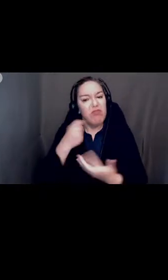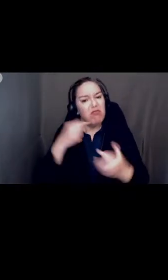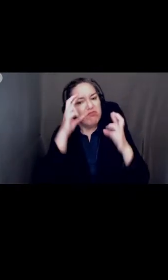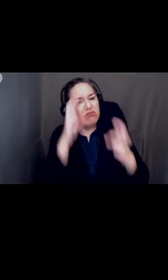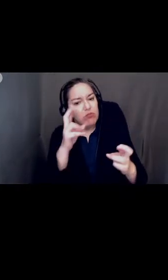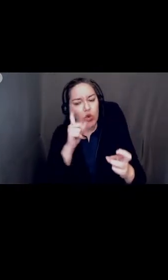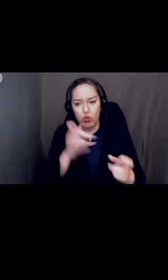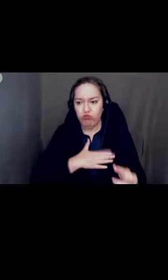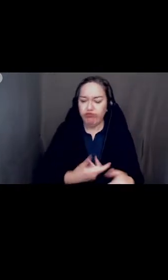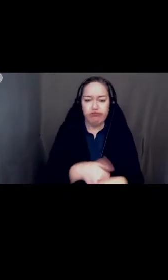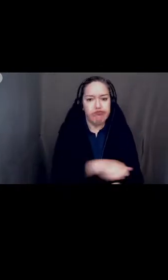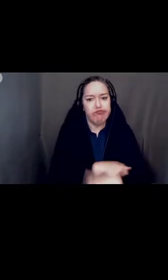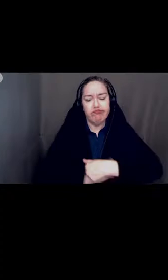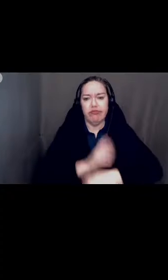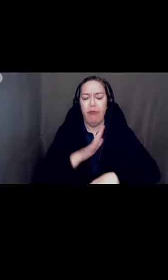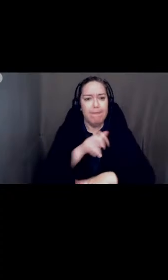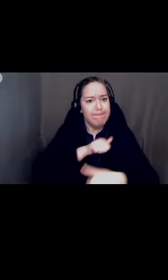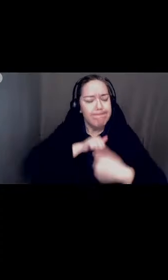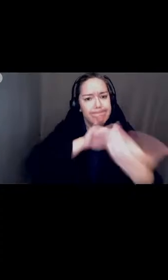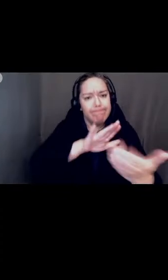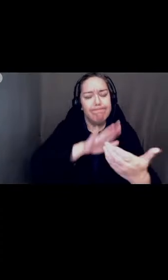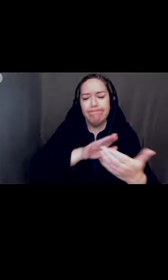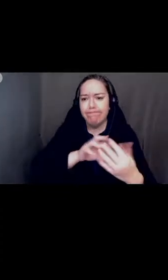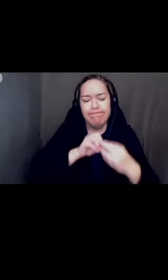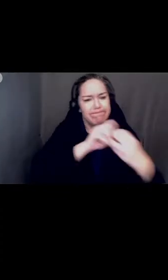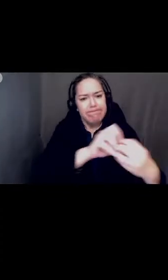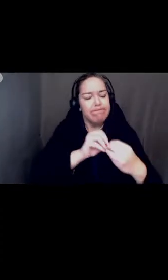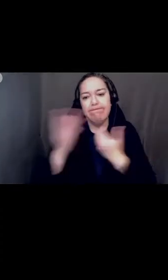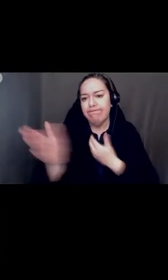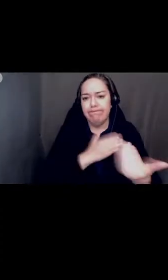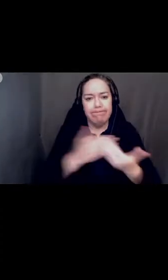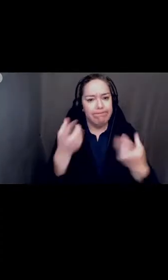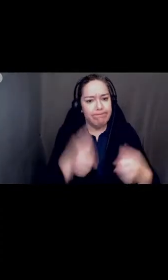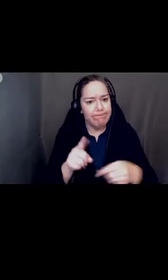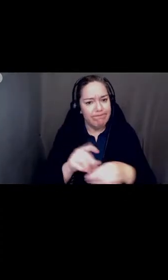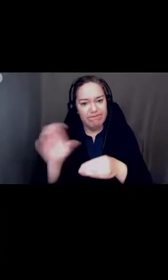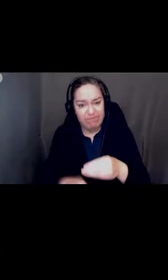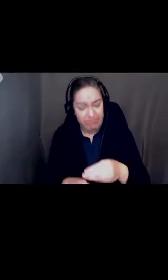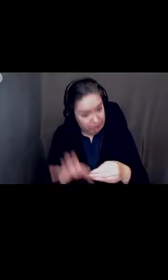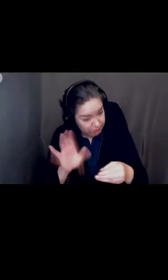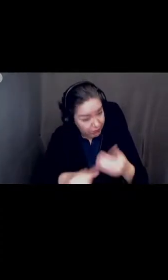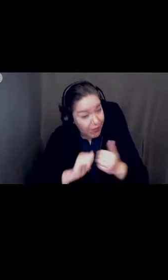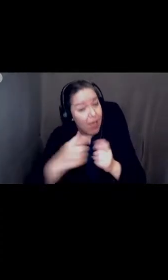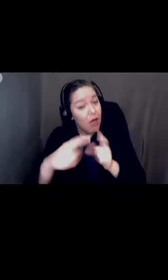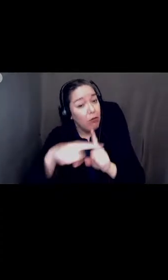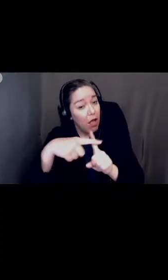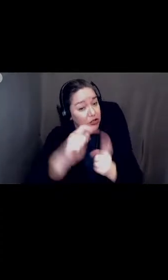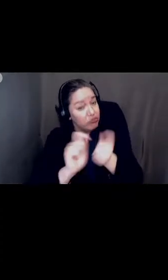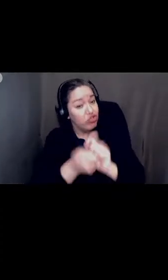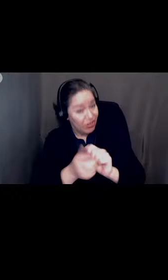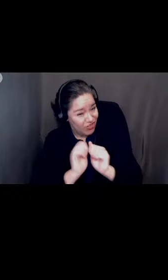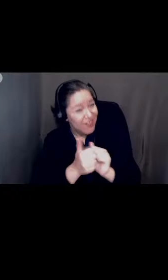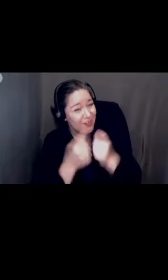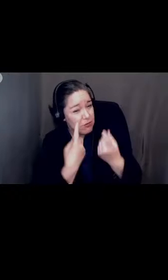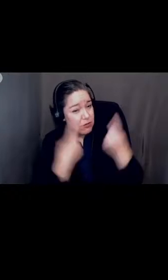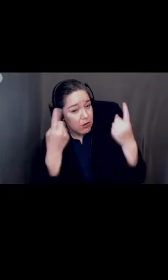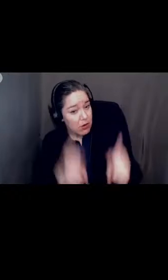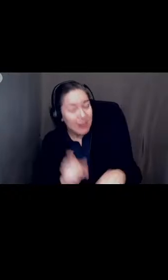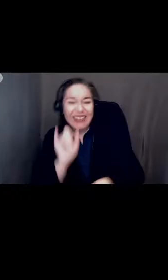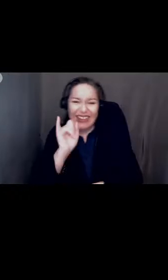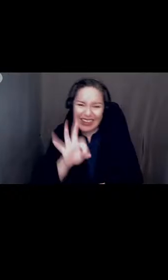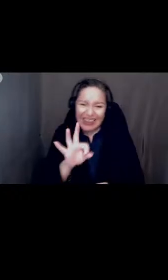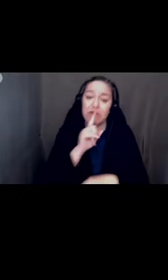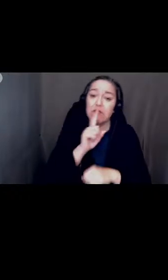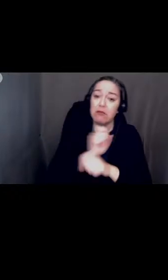fight regardless of the consequences. After all, is this not how positive change occurs? If an investigation was conducted,